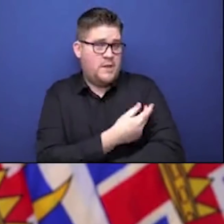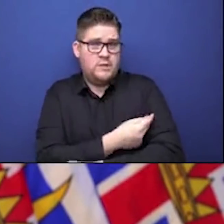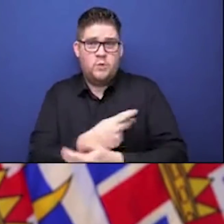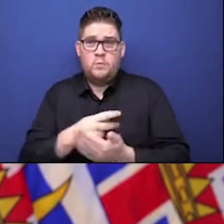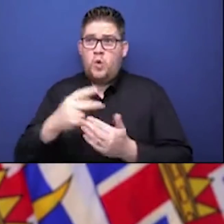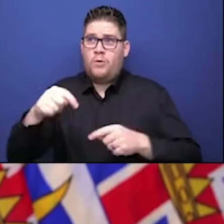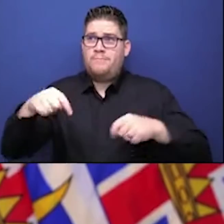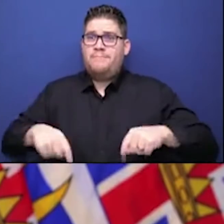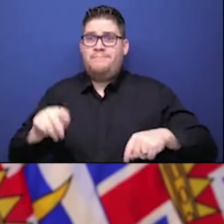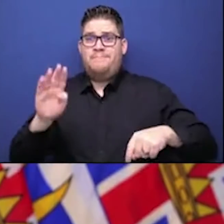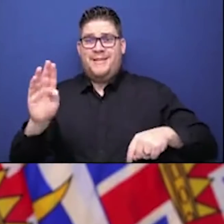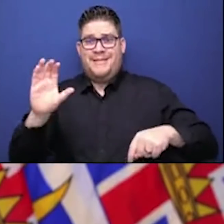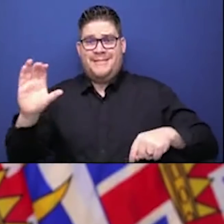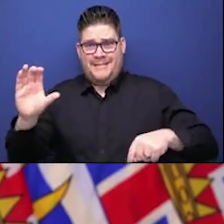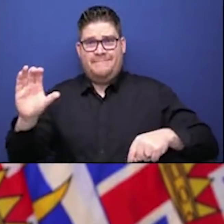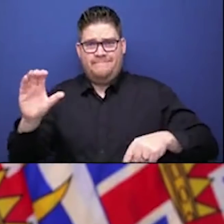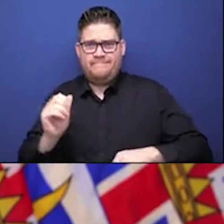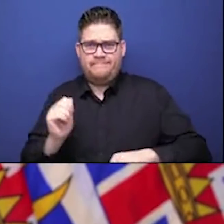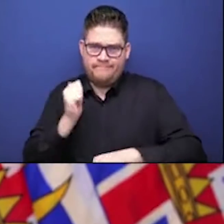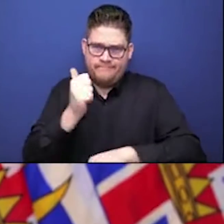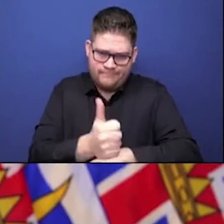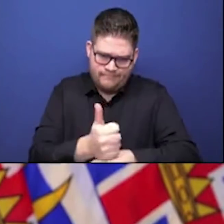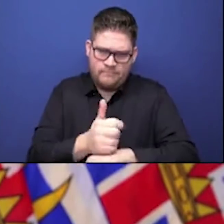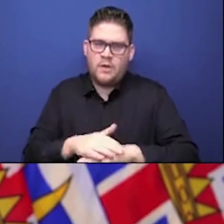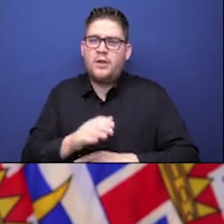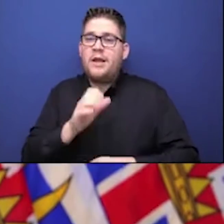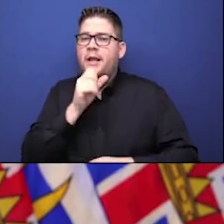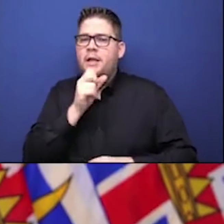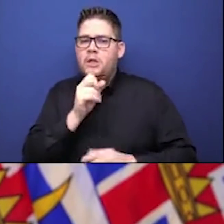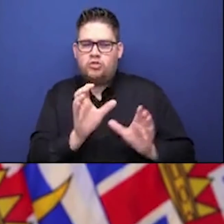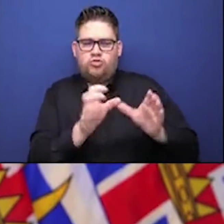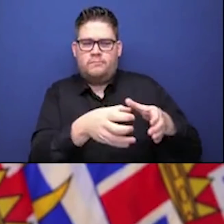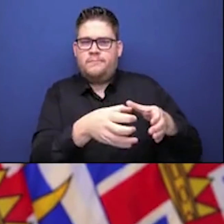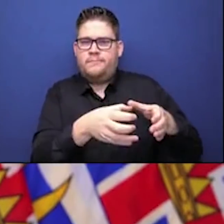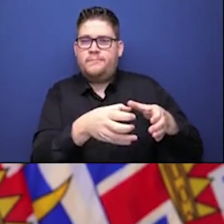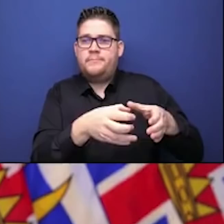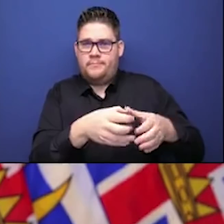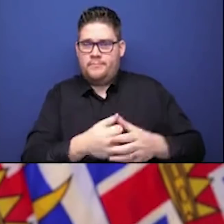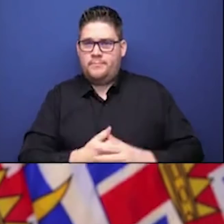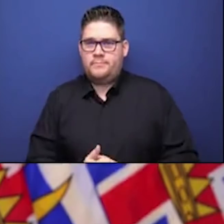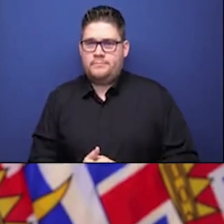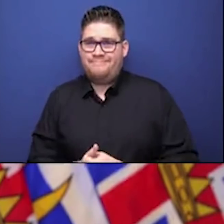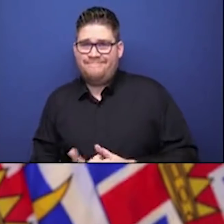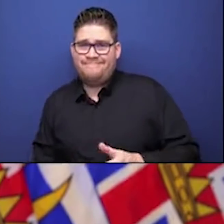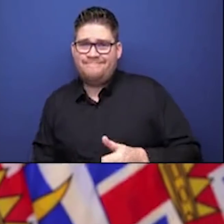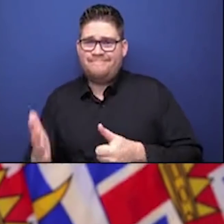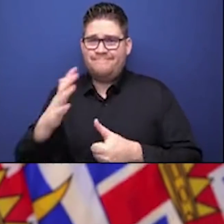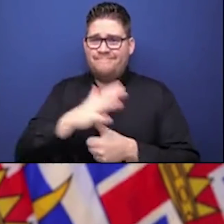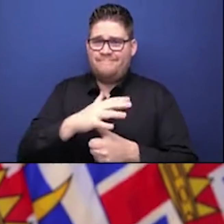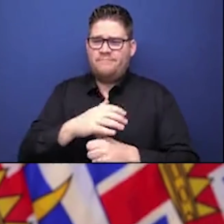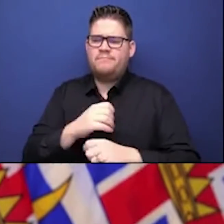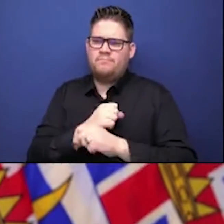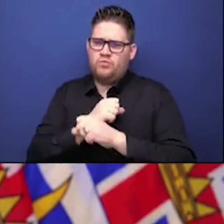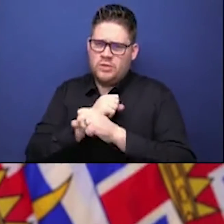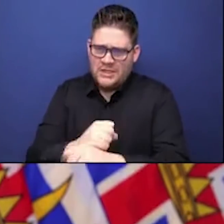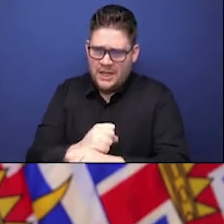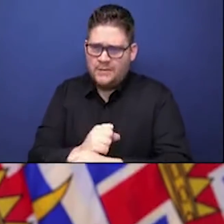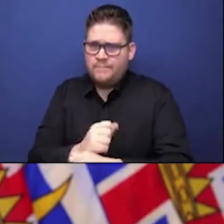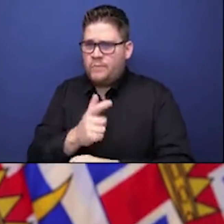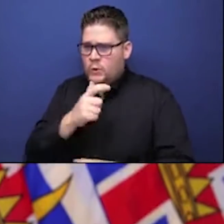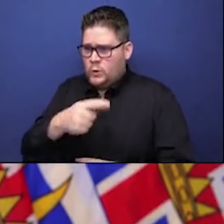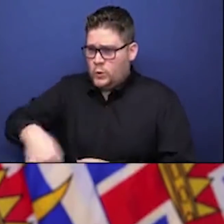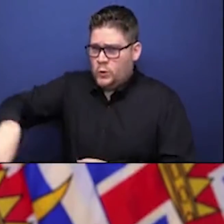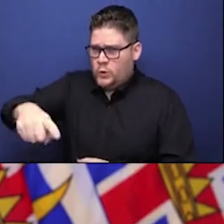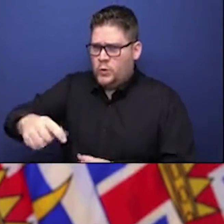approach. To first protect those who are most vulnerable or caring for the most vulnerable in our long-term care, assisted